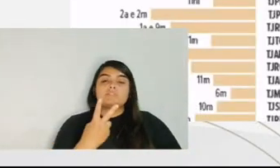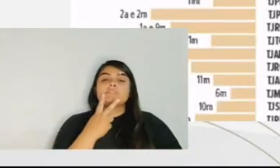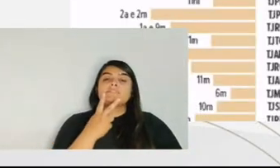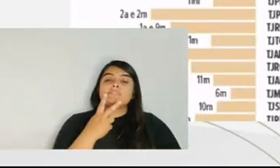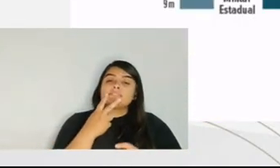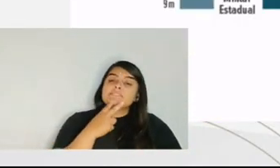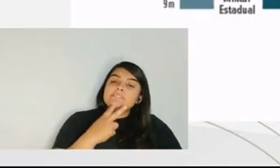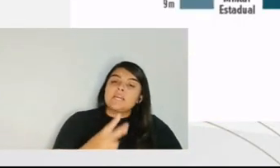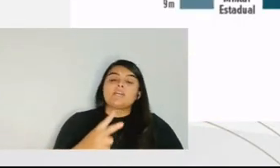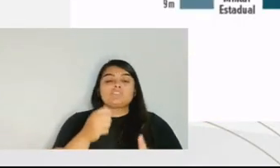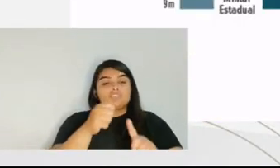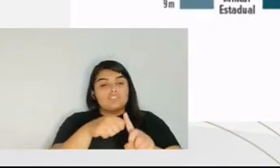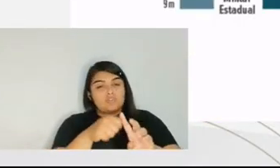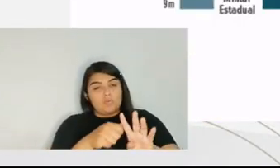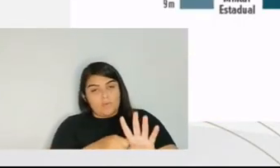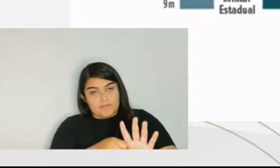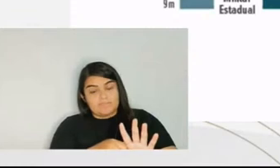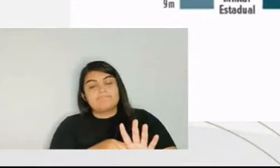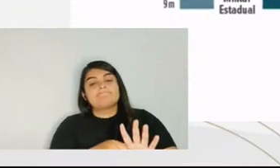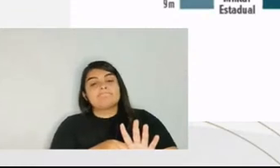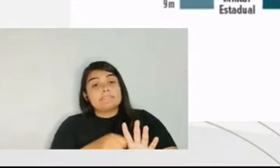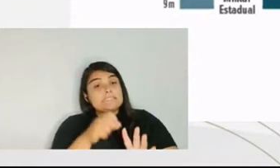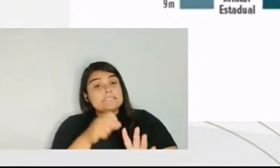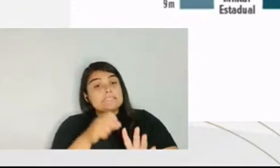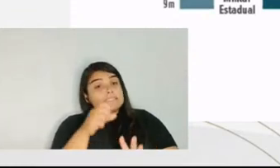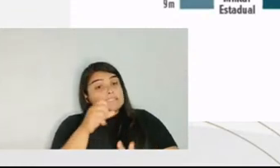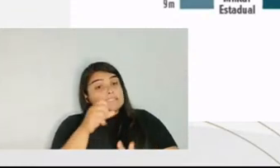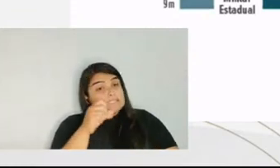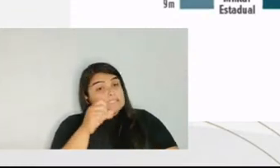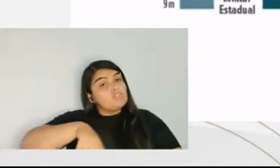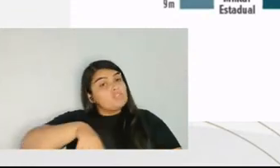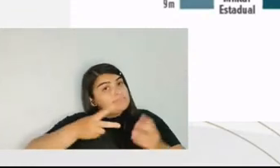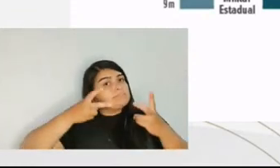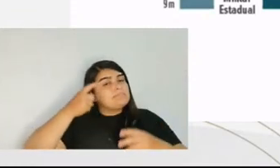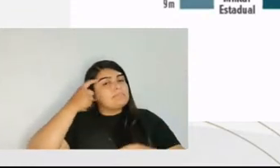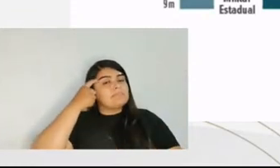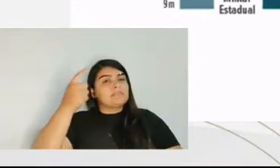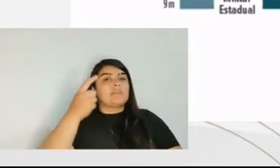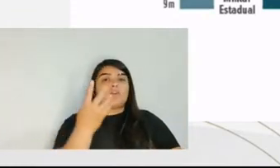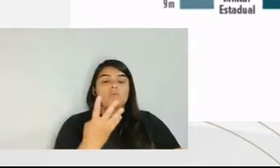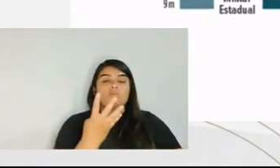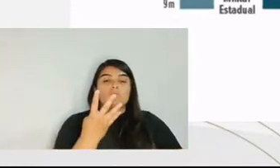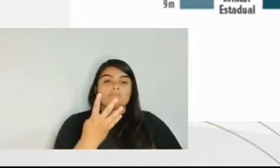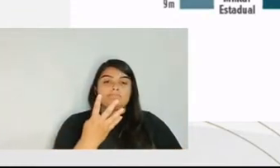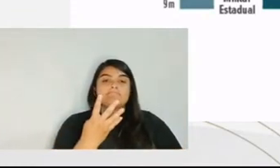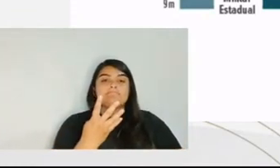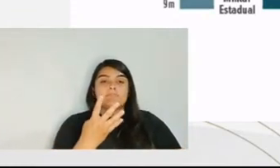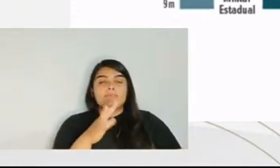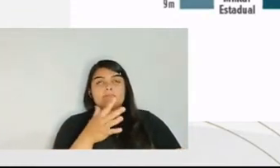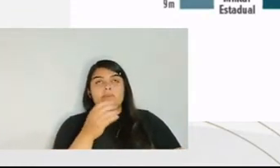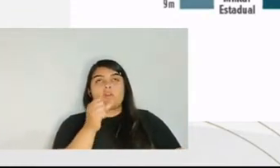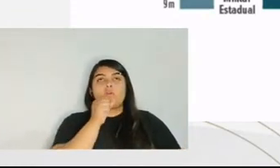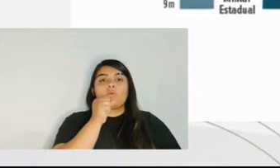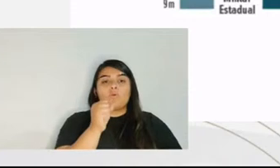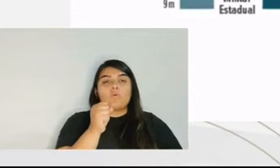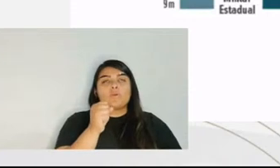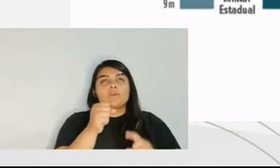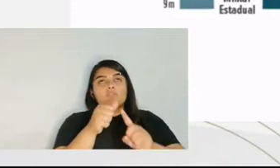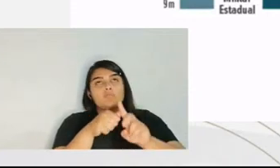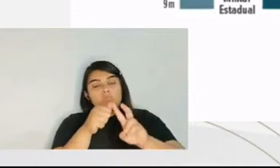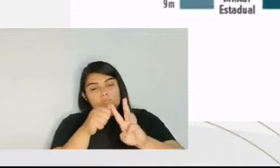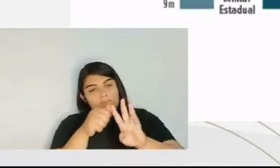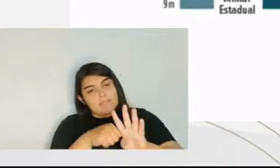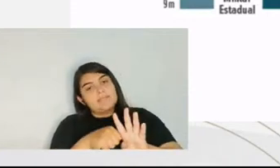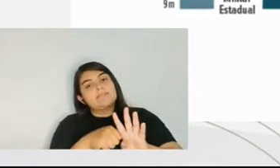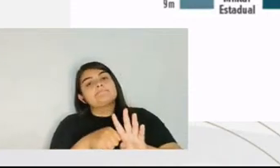cases. If we also take into consideration in a second degree, we have